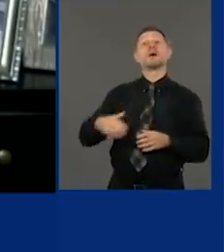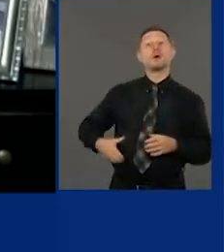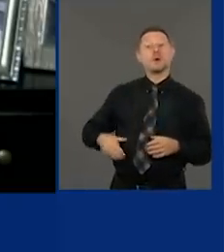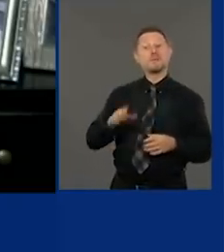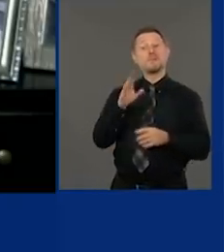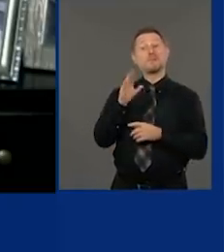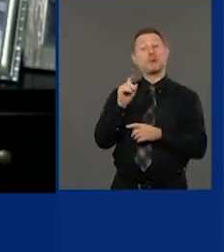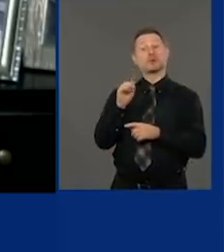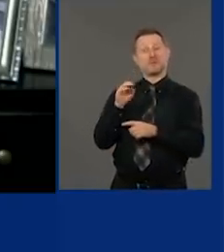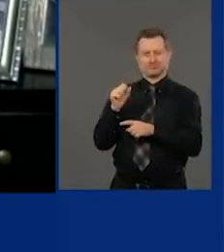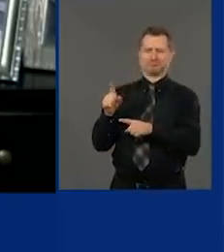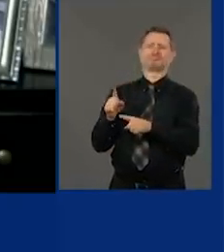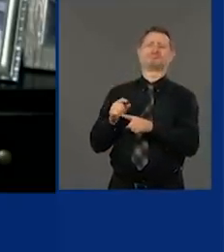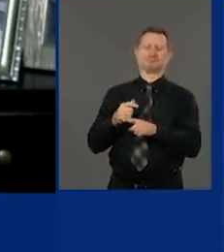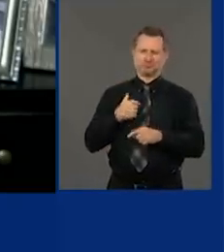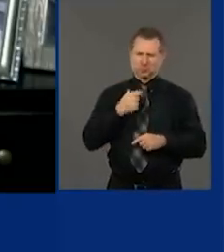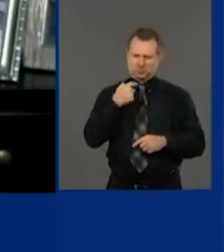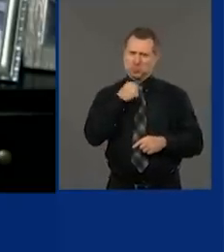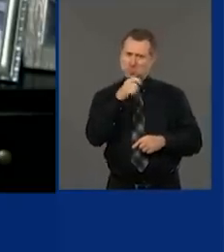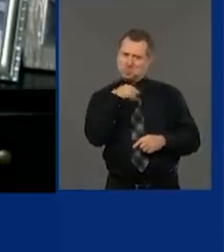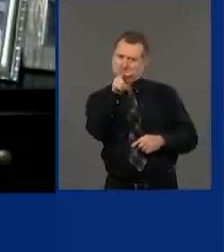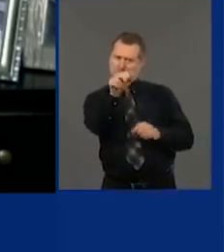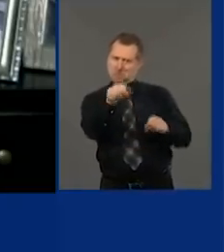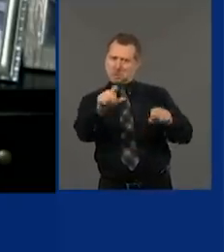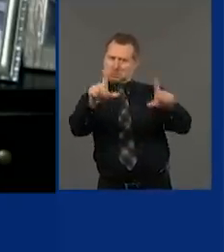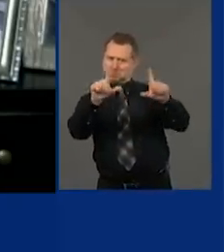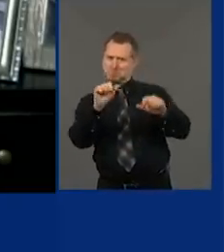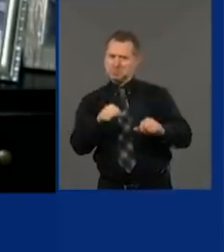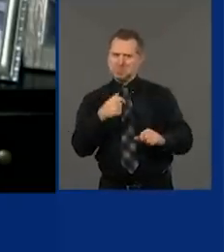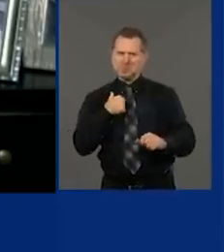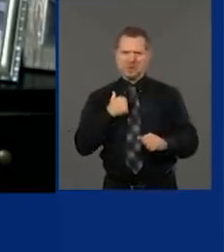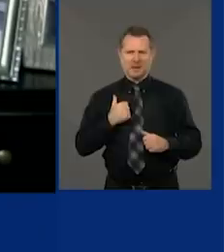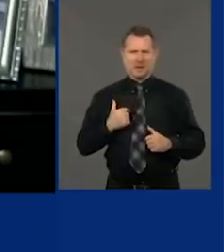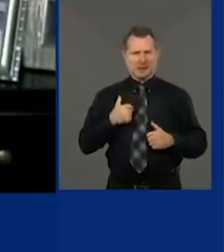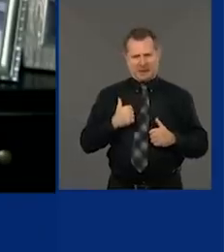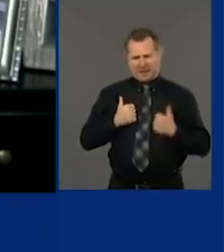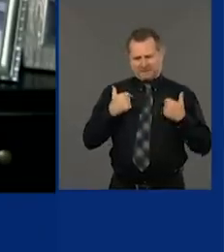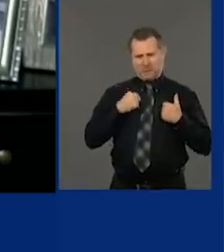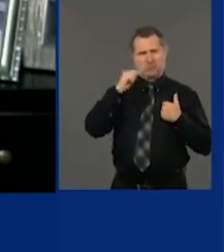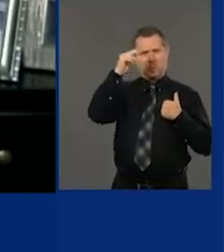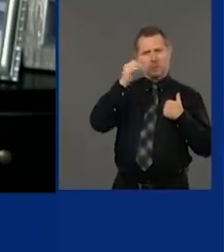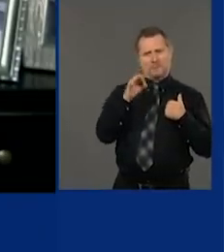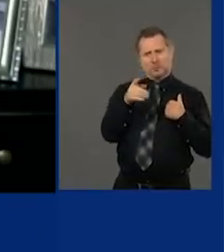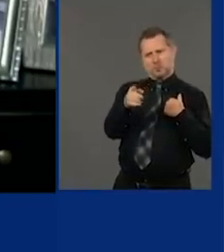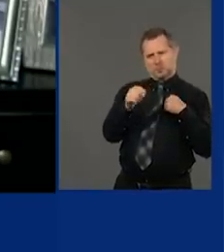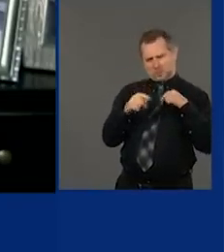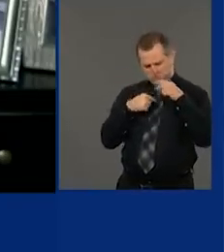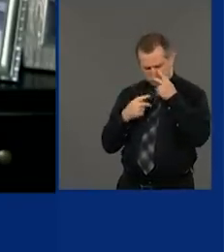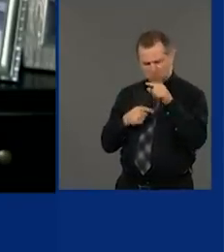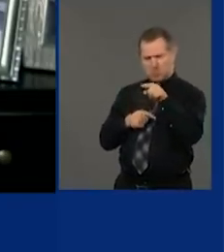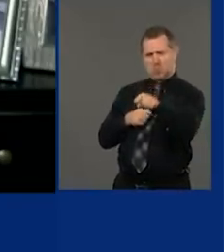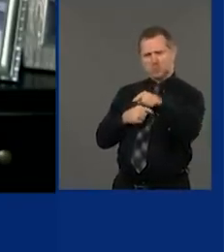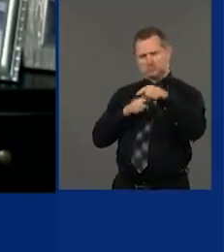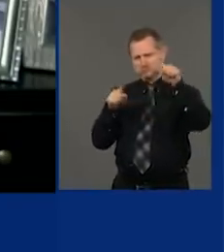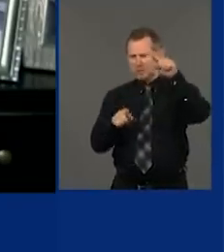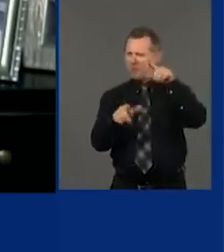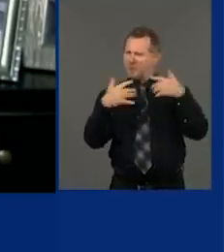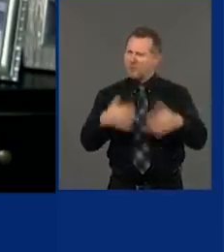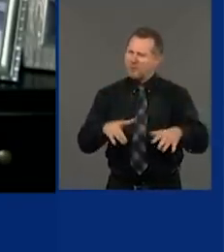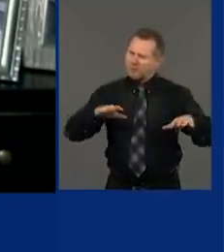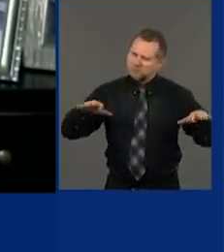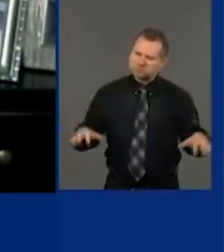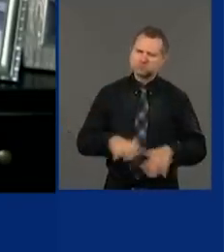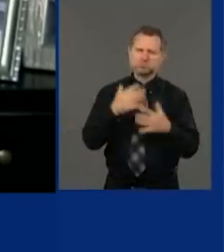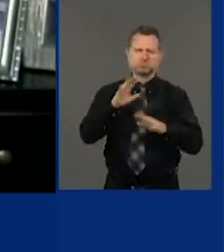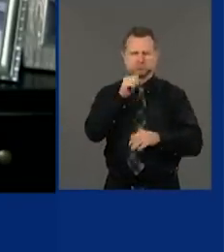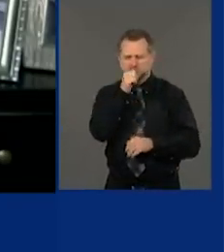been watching you. We're your neighbors to the north, and we've been watching you and what you've been going through. And